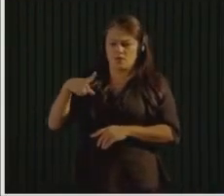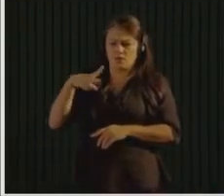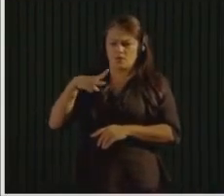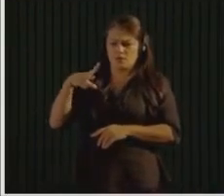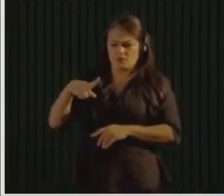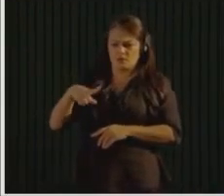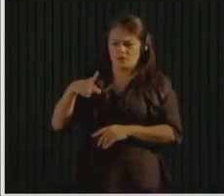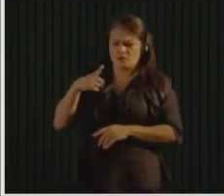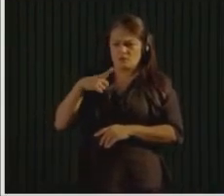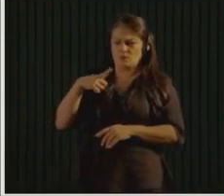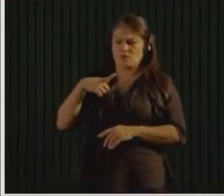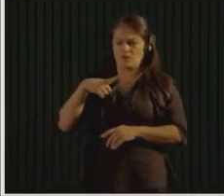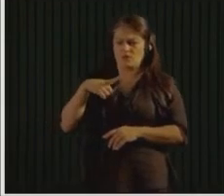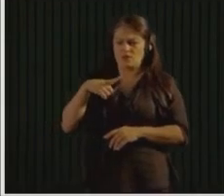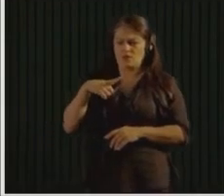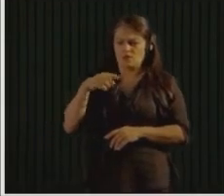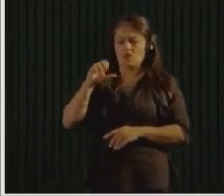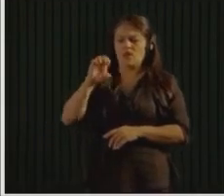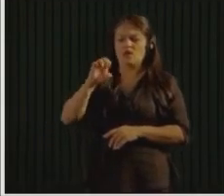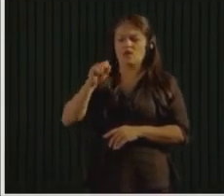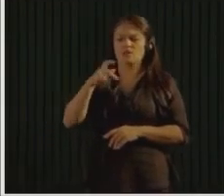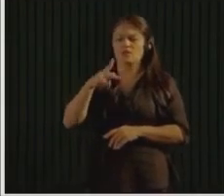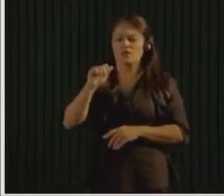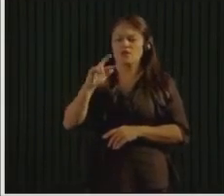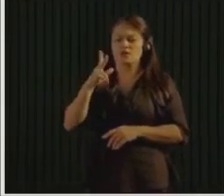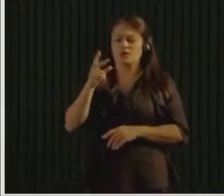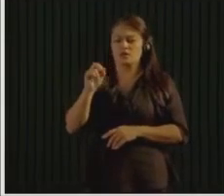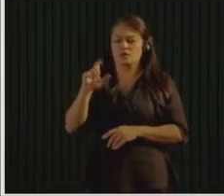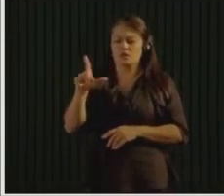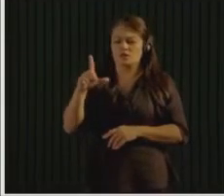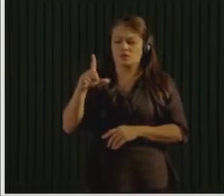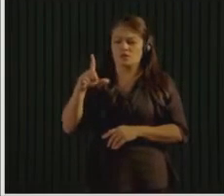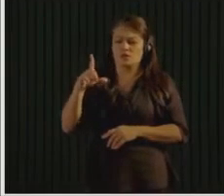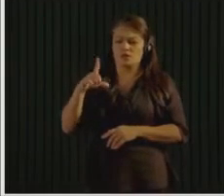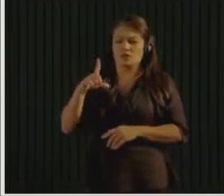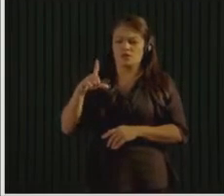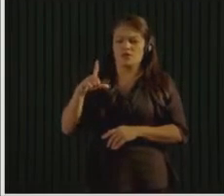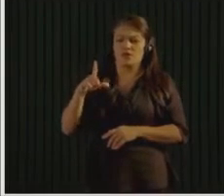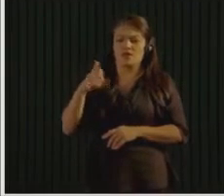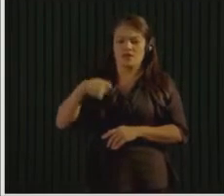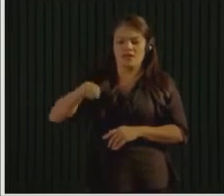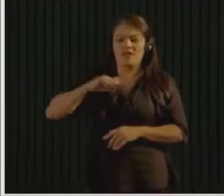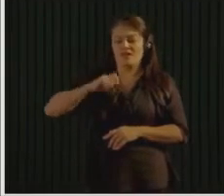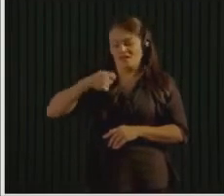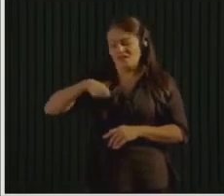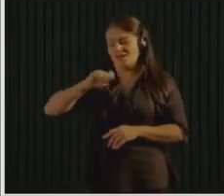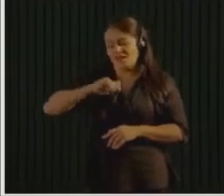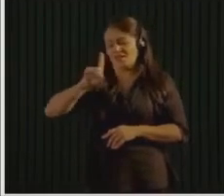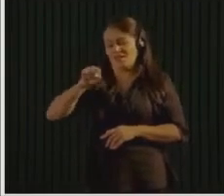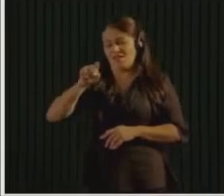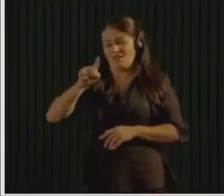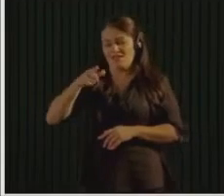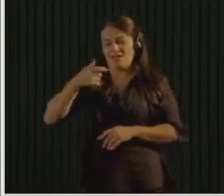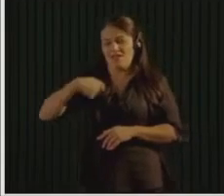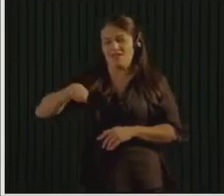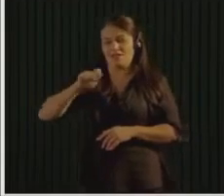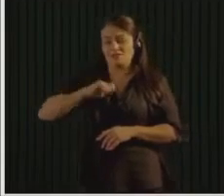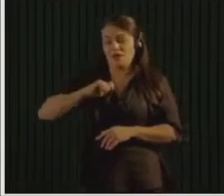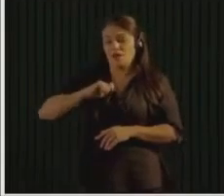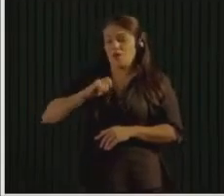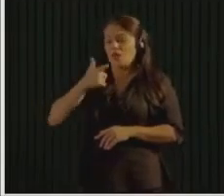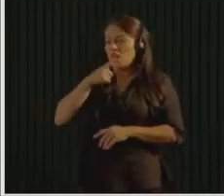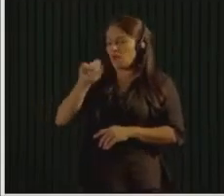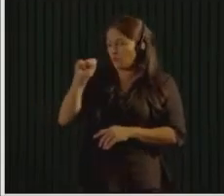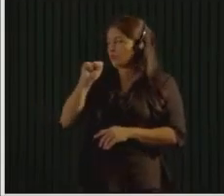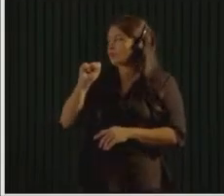sample of some of the principles and tools that we describe in our Zero Waste Associates class. This is the Zero Waste Planning Checklist.